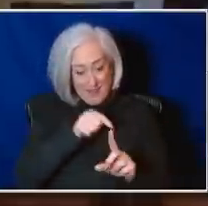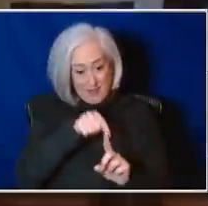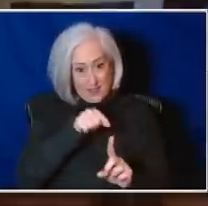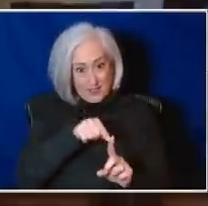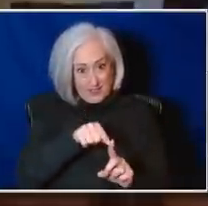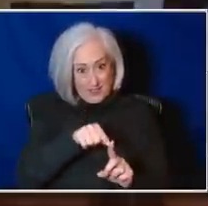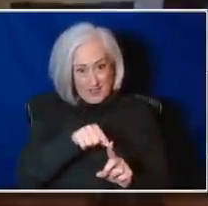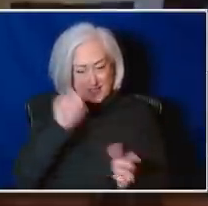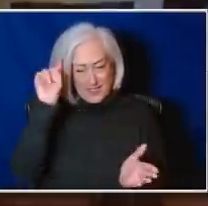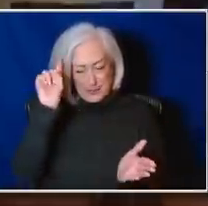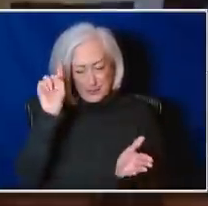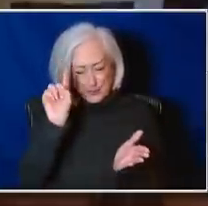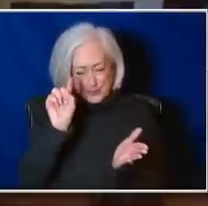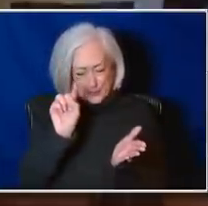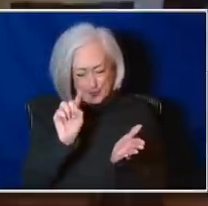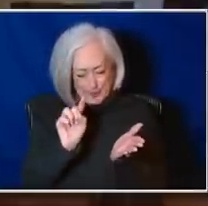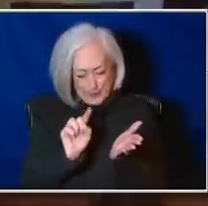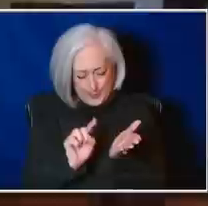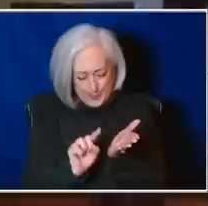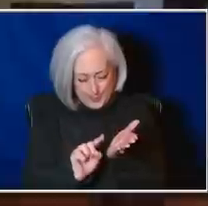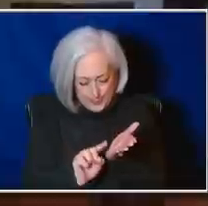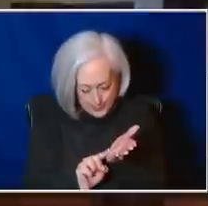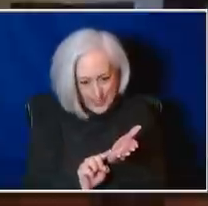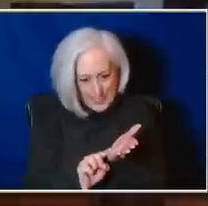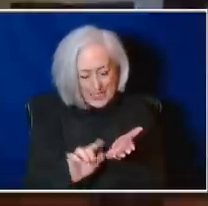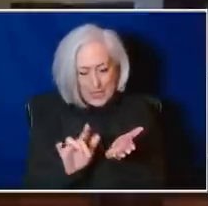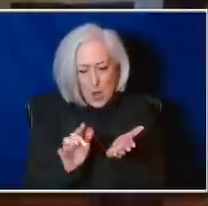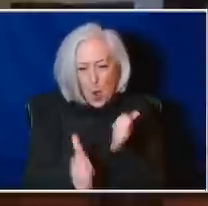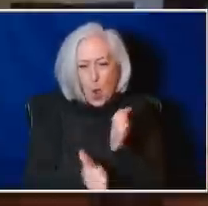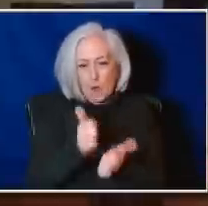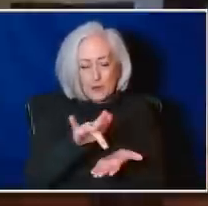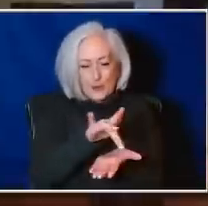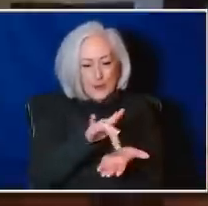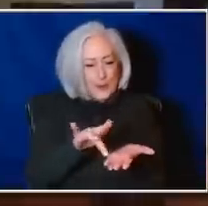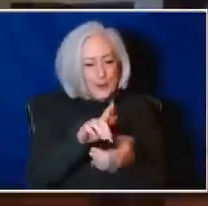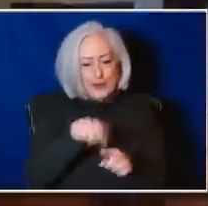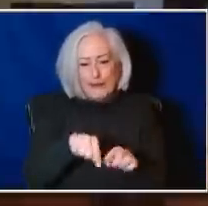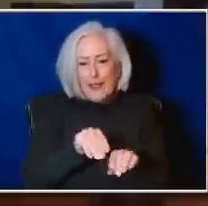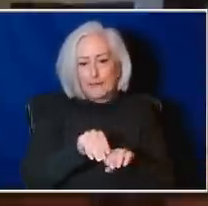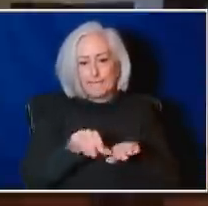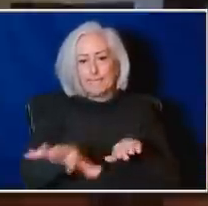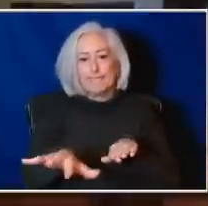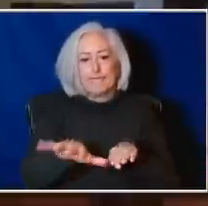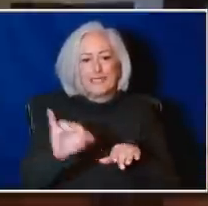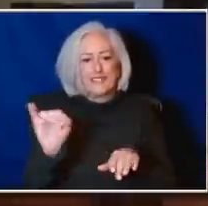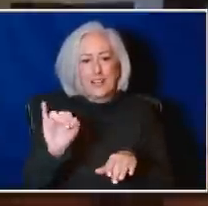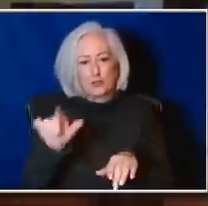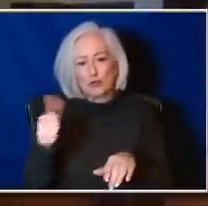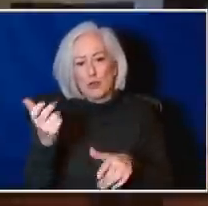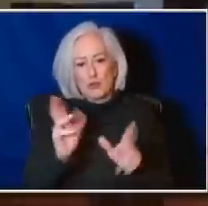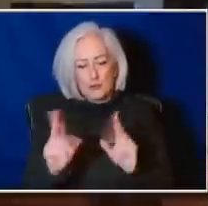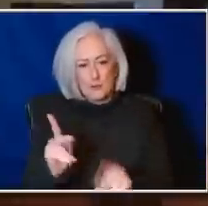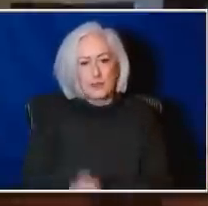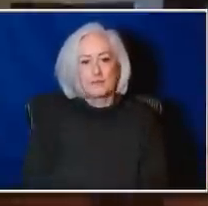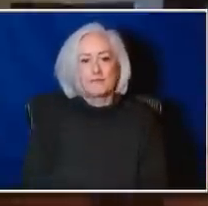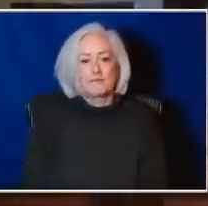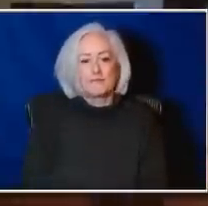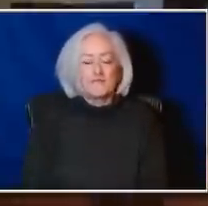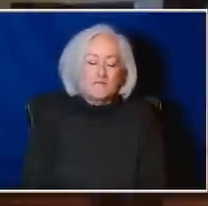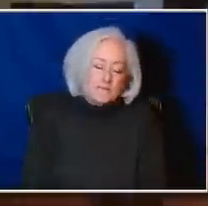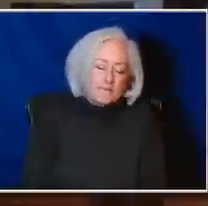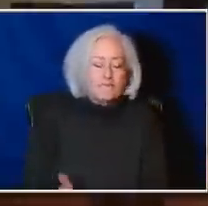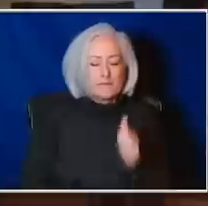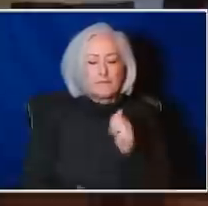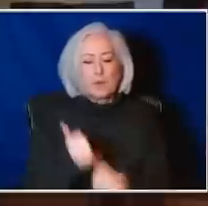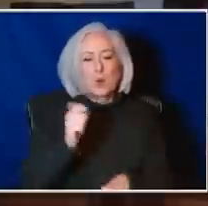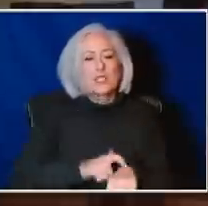so low as to be virtually non-infectious to somebody else. Um, and most of the time, unless